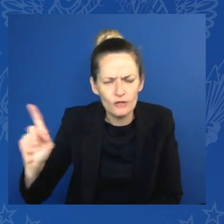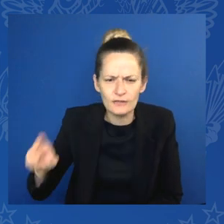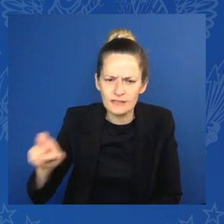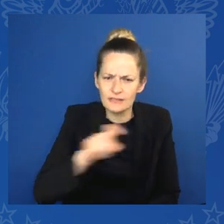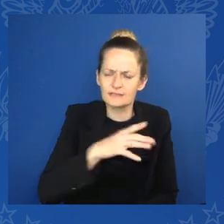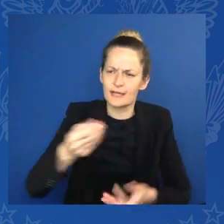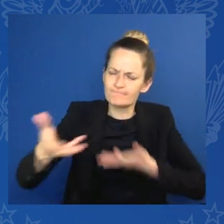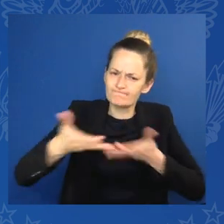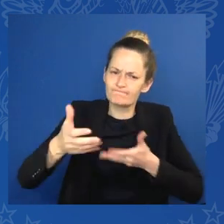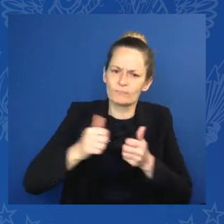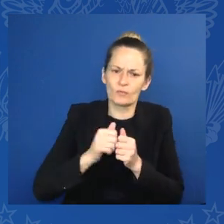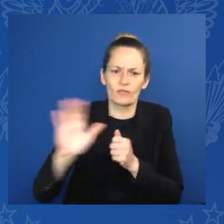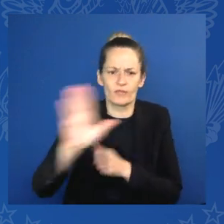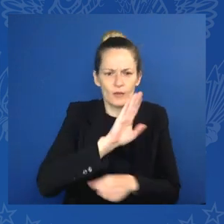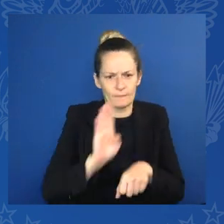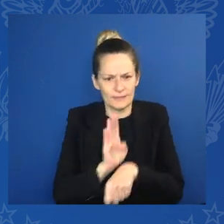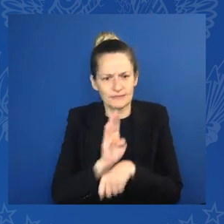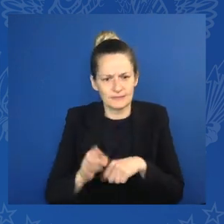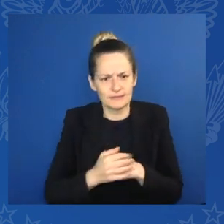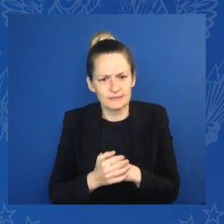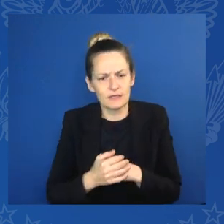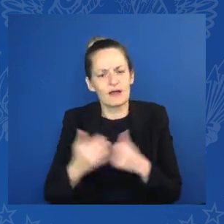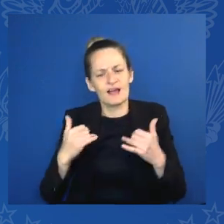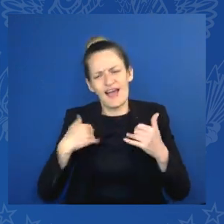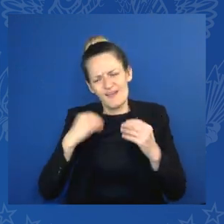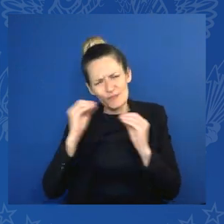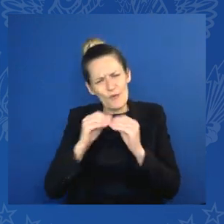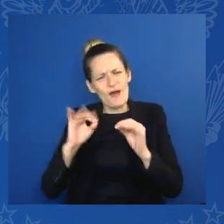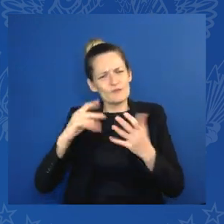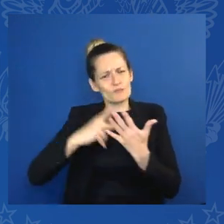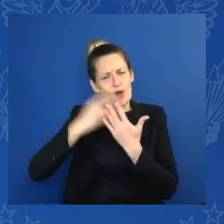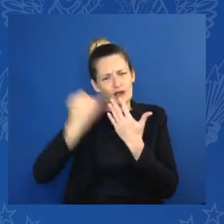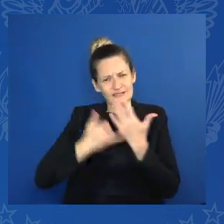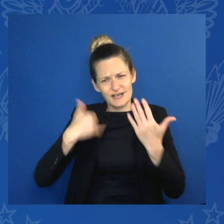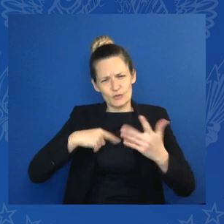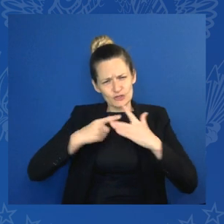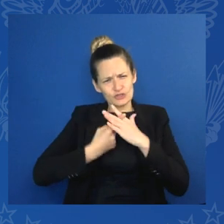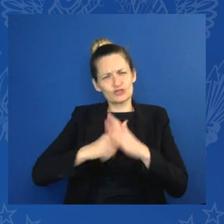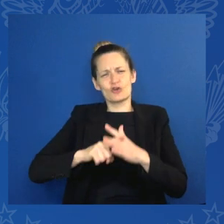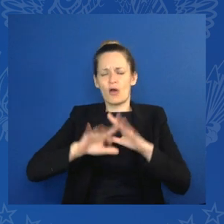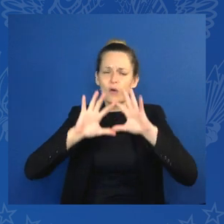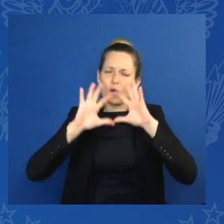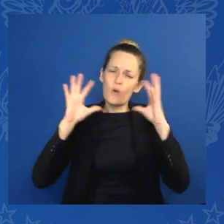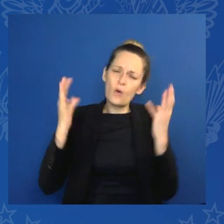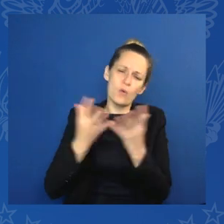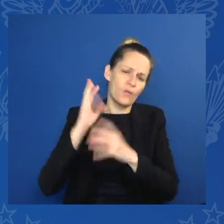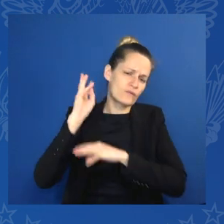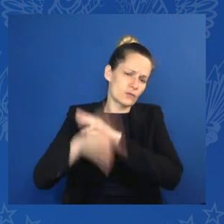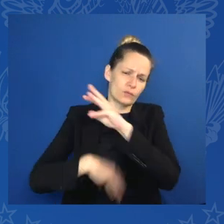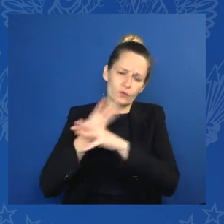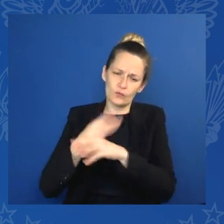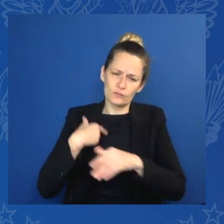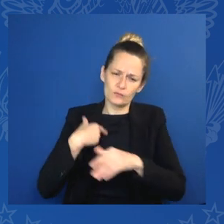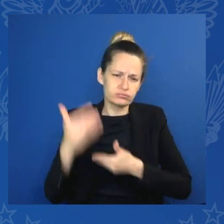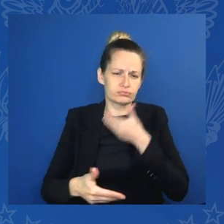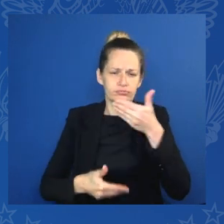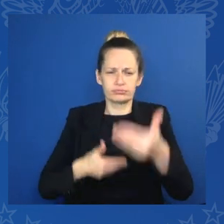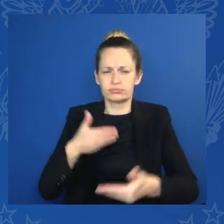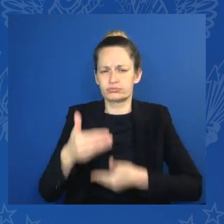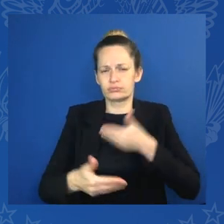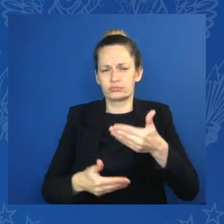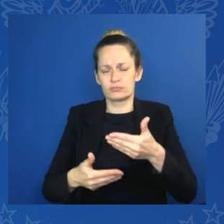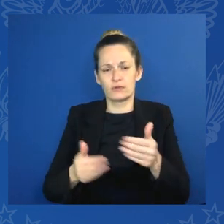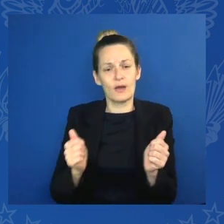ground in every corner of the Earth. And for this, we really need, as democracies,